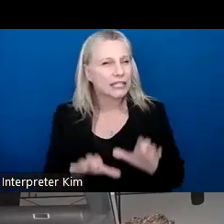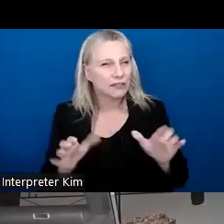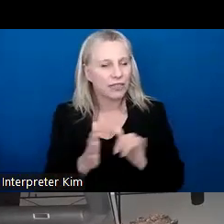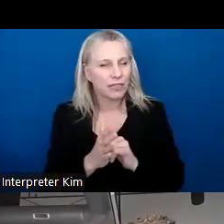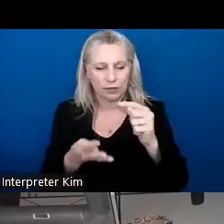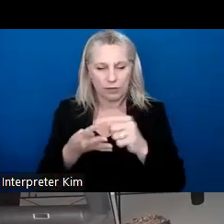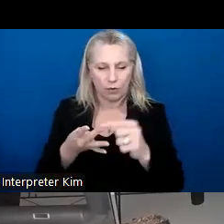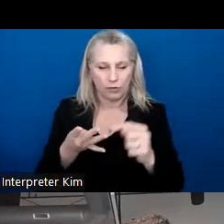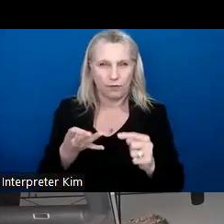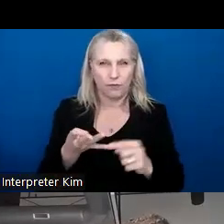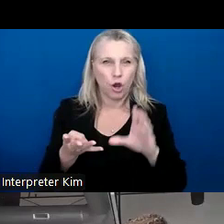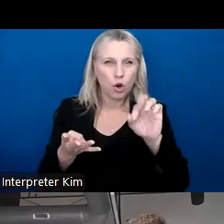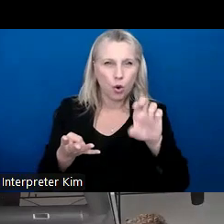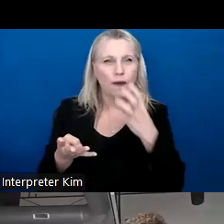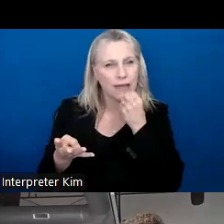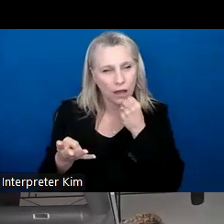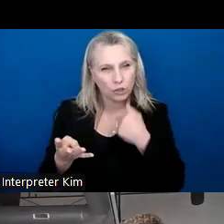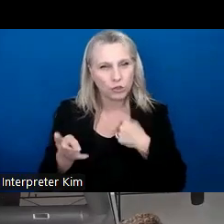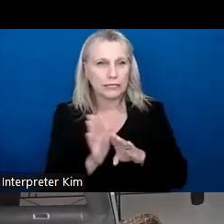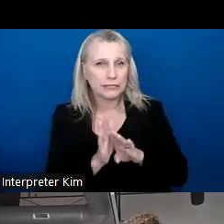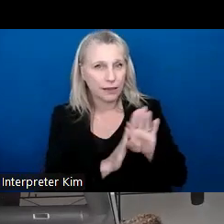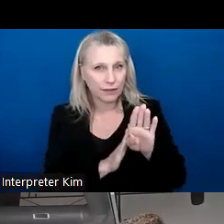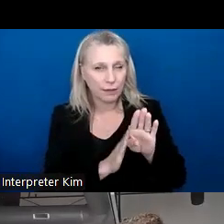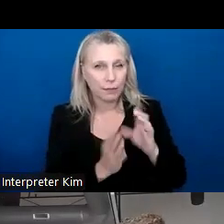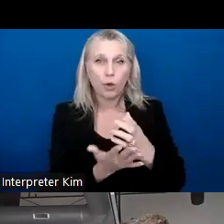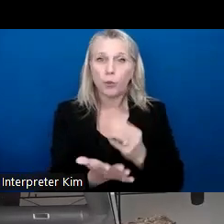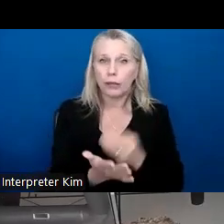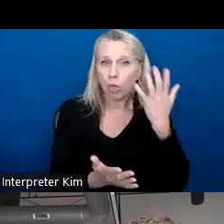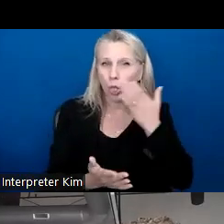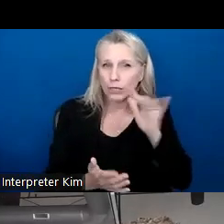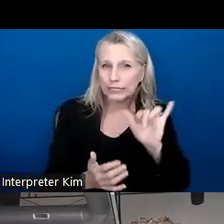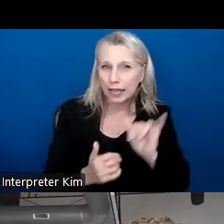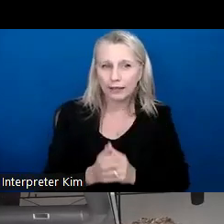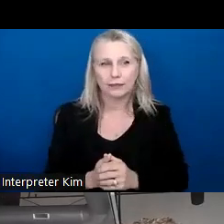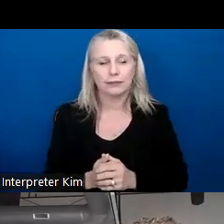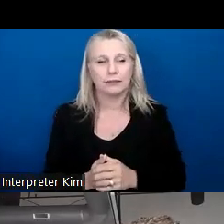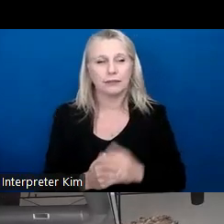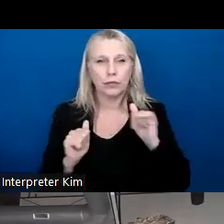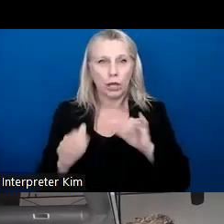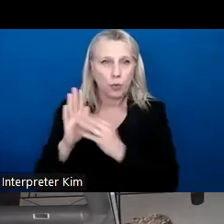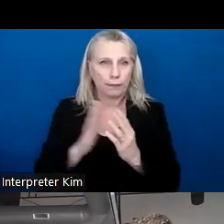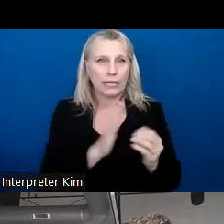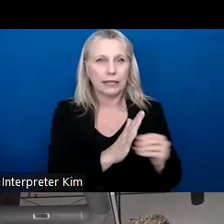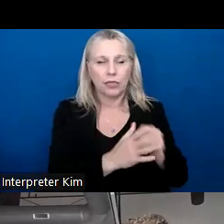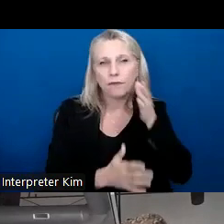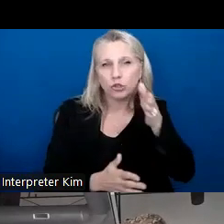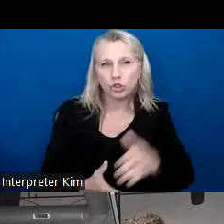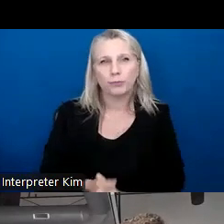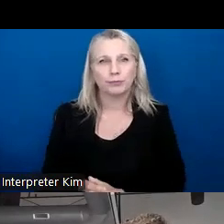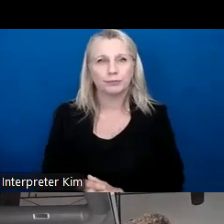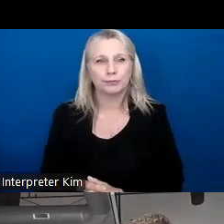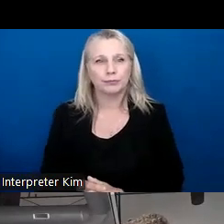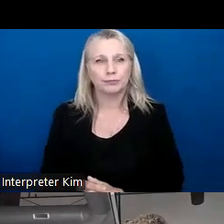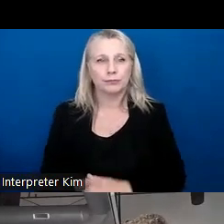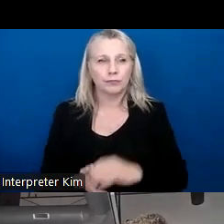core values. So we began to develop, um, what a curriculum would look like. Um, so we can replicate it in the future. So